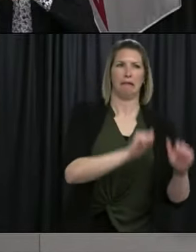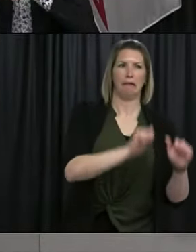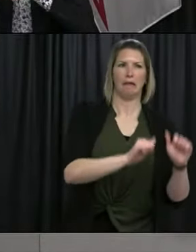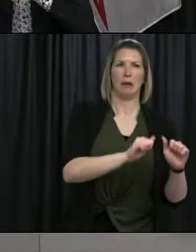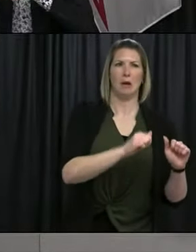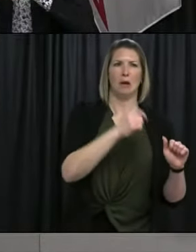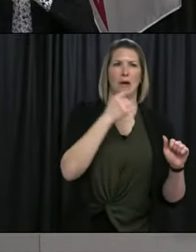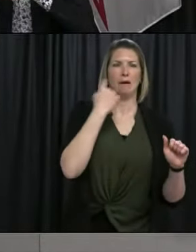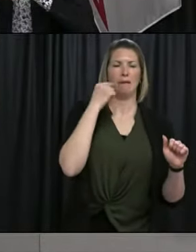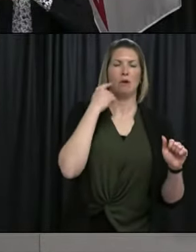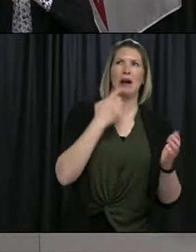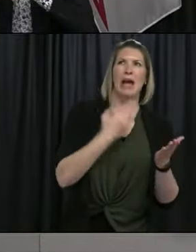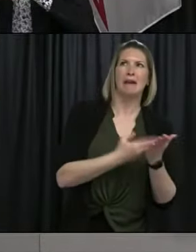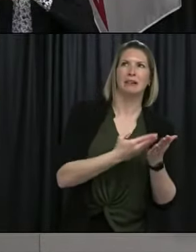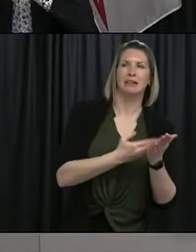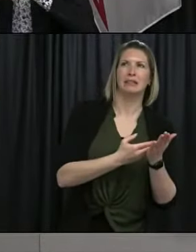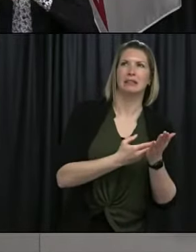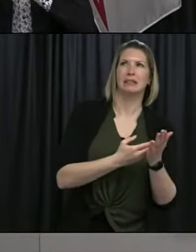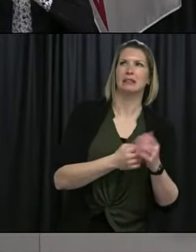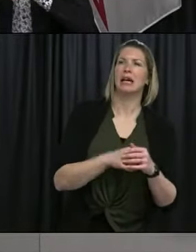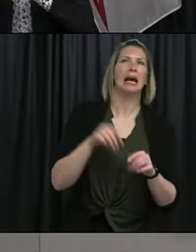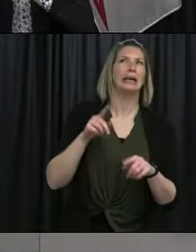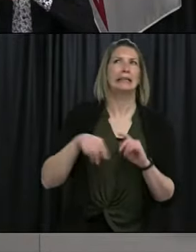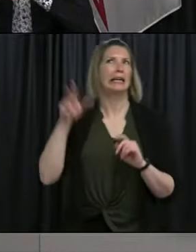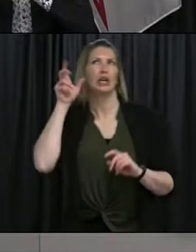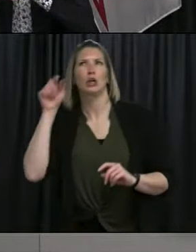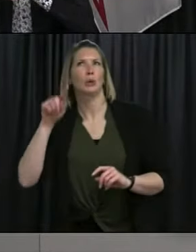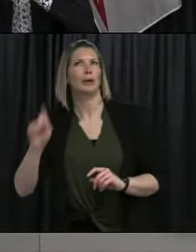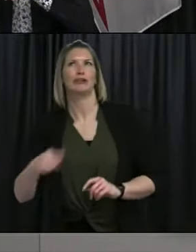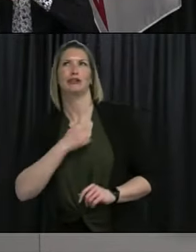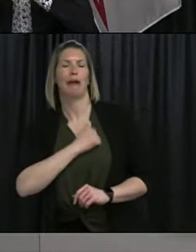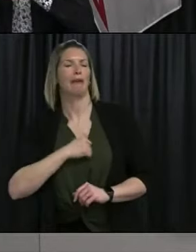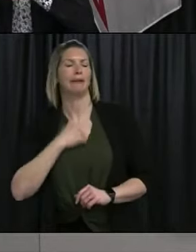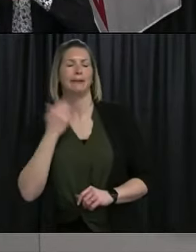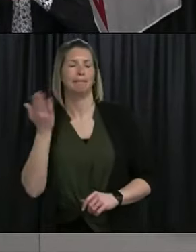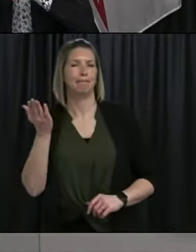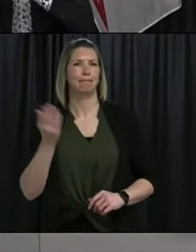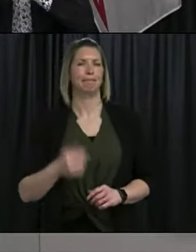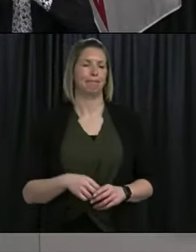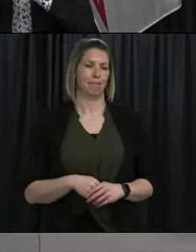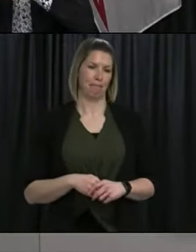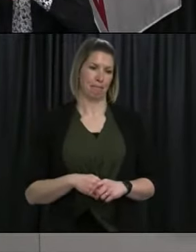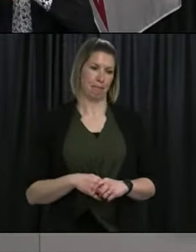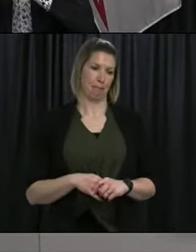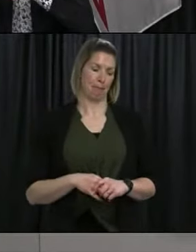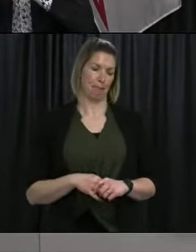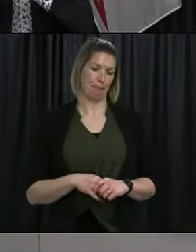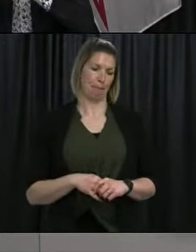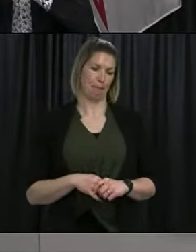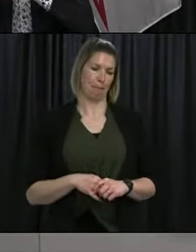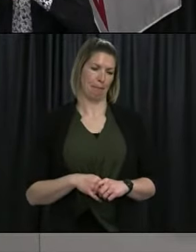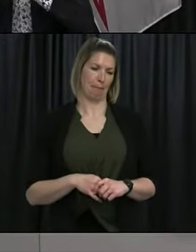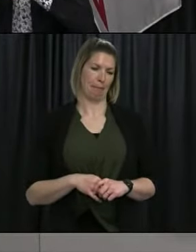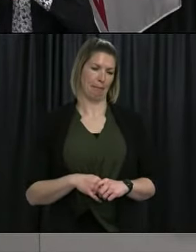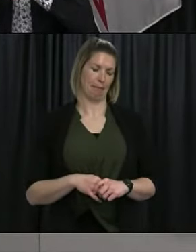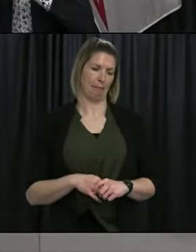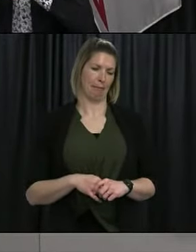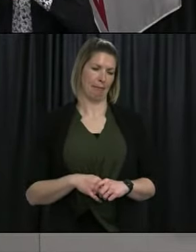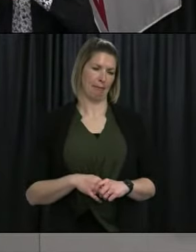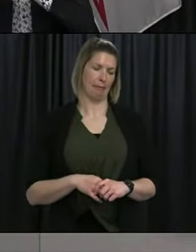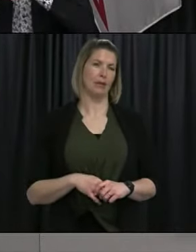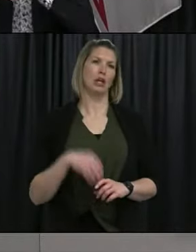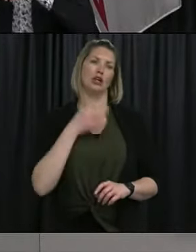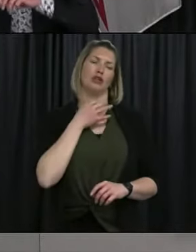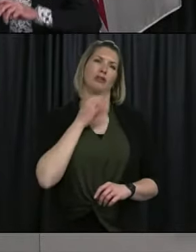Further evidence of what? Sorry, Peter? You drifted off there at the end, Peter, sorry. Are you concerned about further hesitancy on